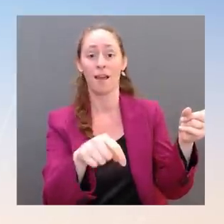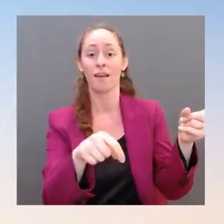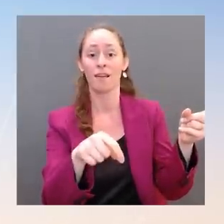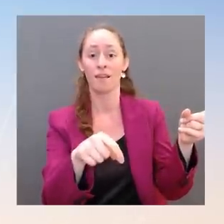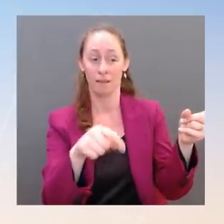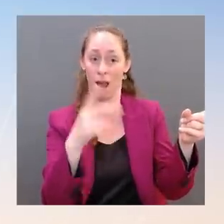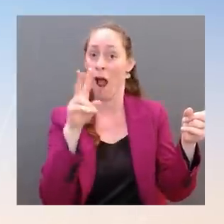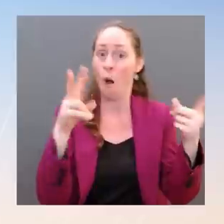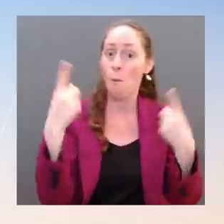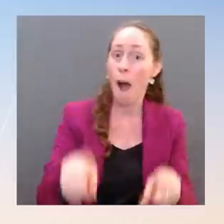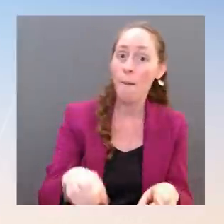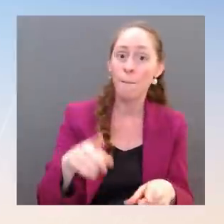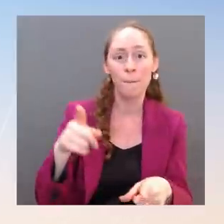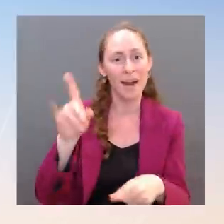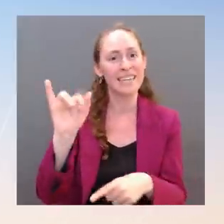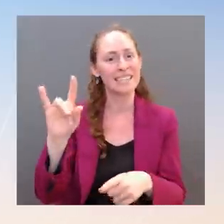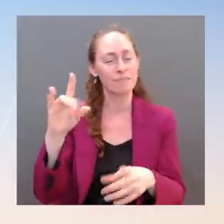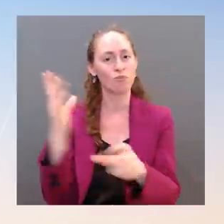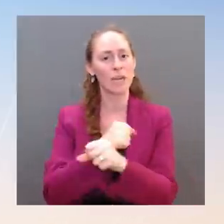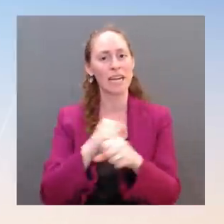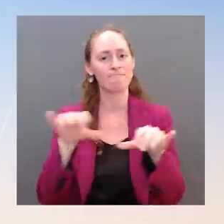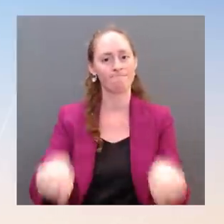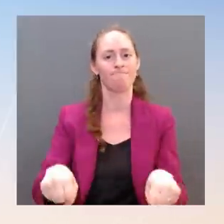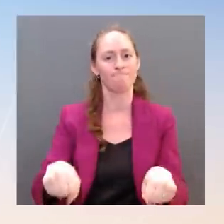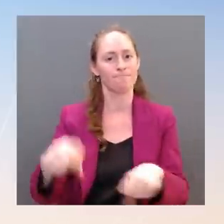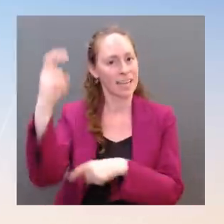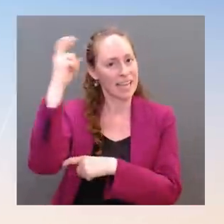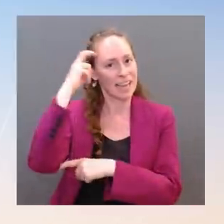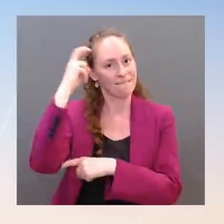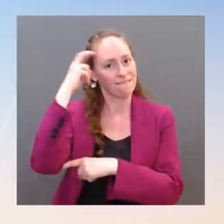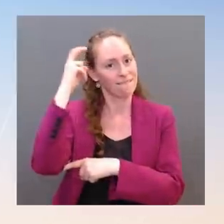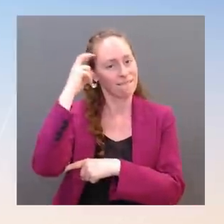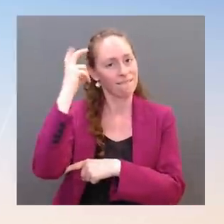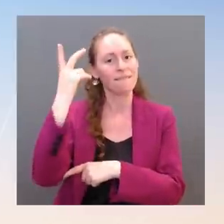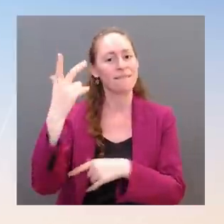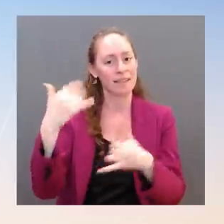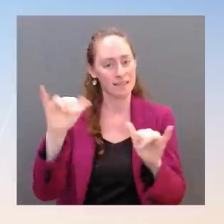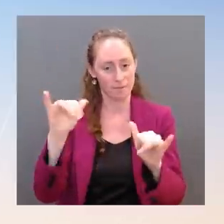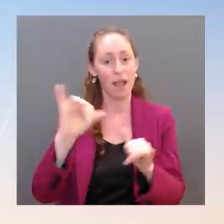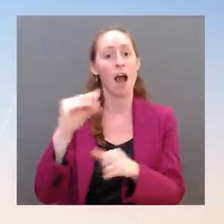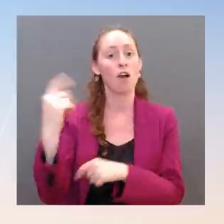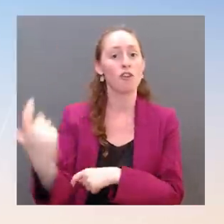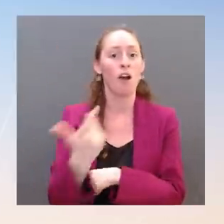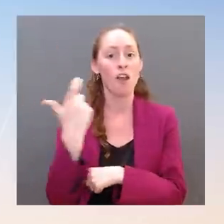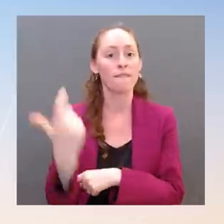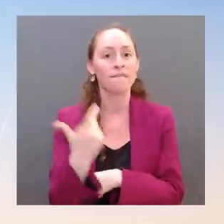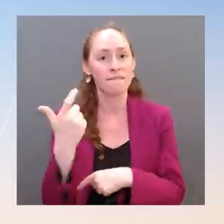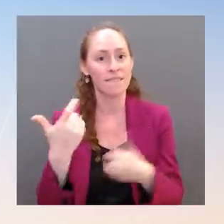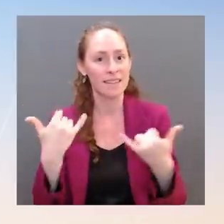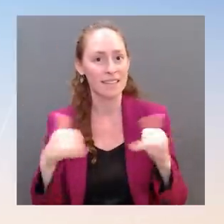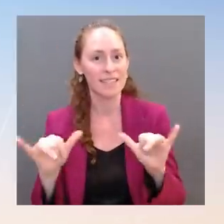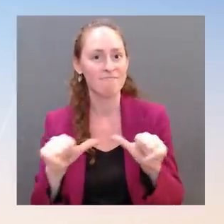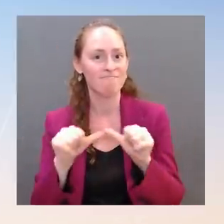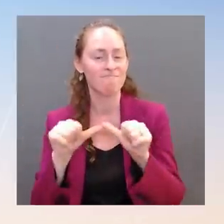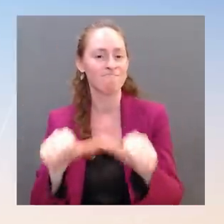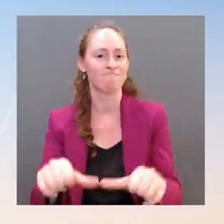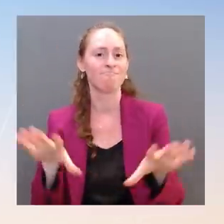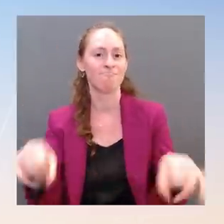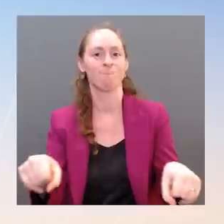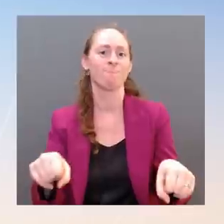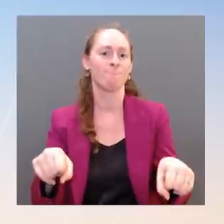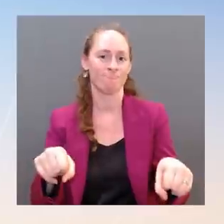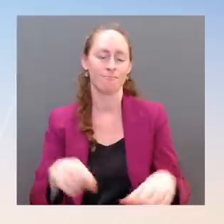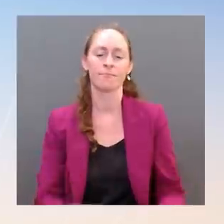Russia back from Kharkiv. And Ukrainian defenders are putting the military assistance we provided to good use in defending